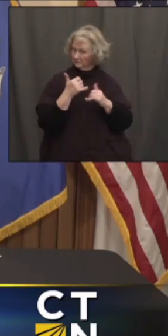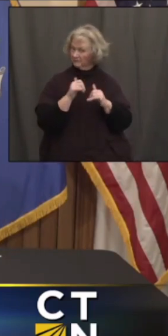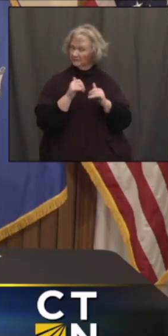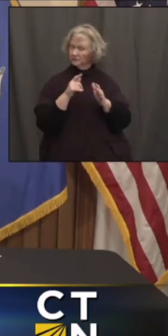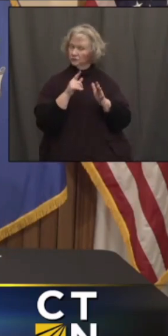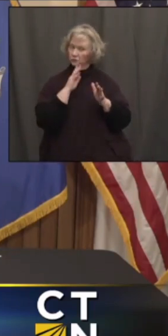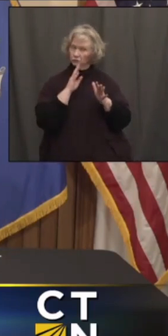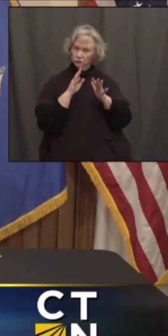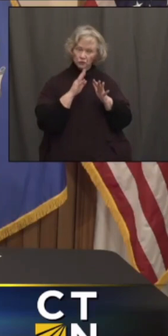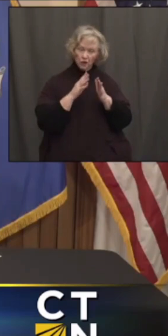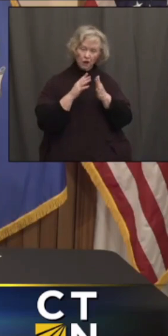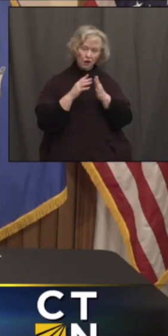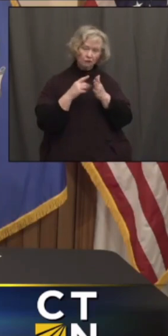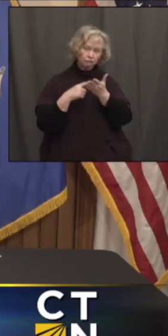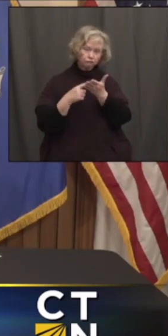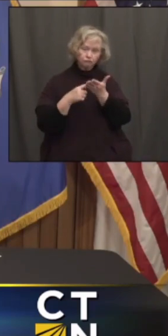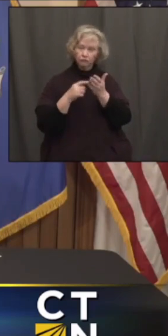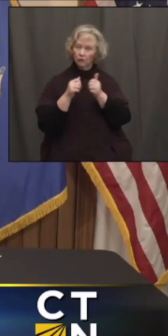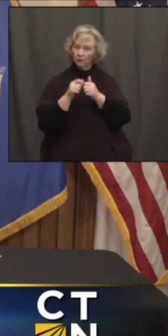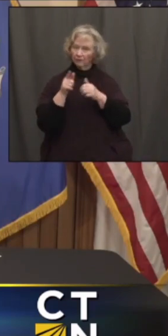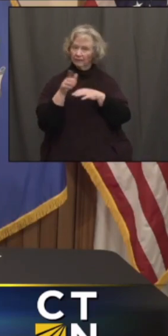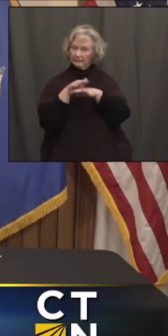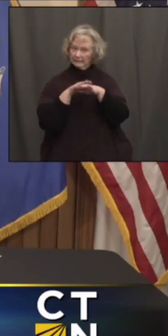throughout the weekend here? Yes.